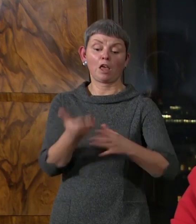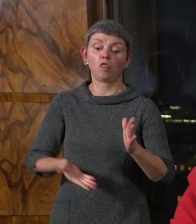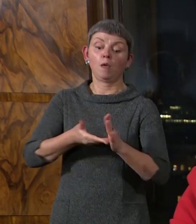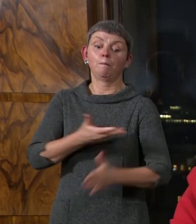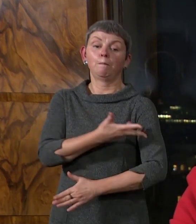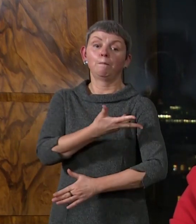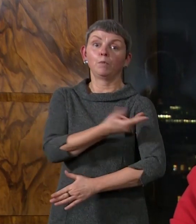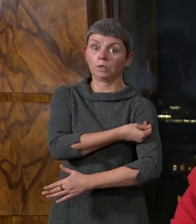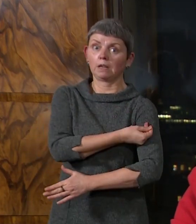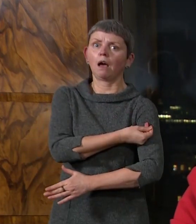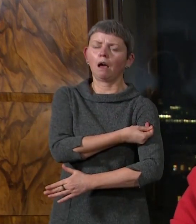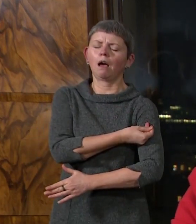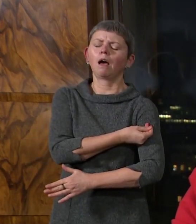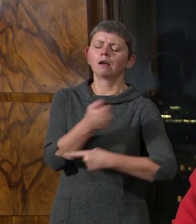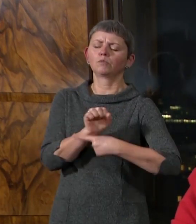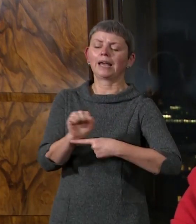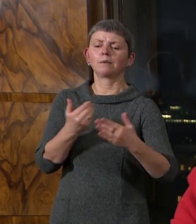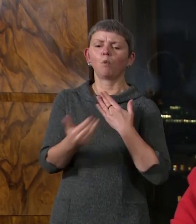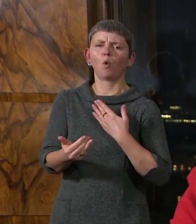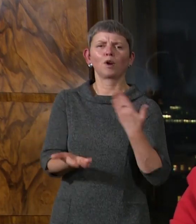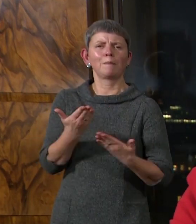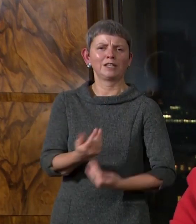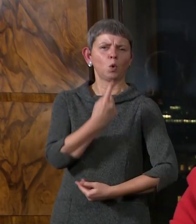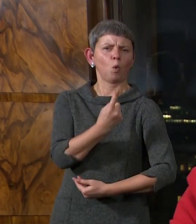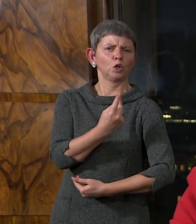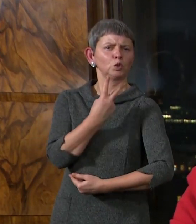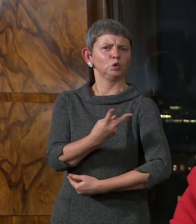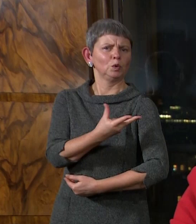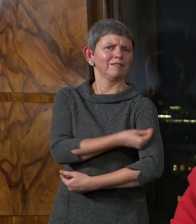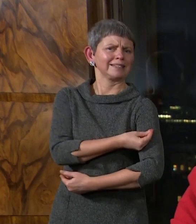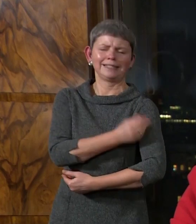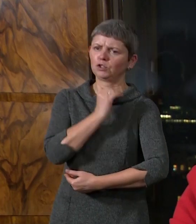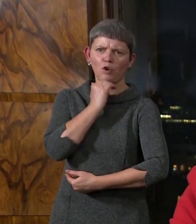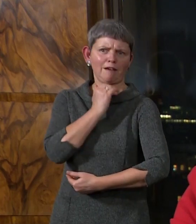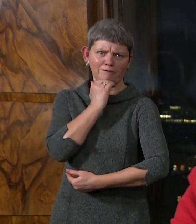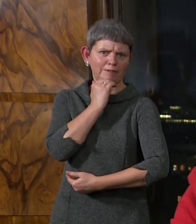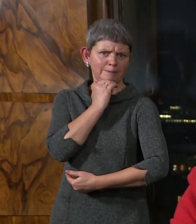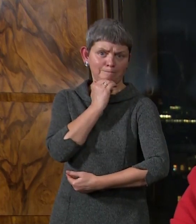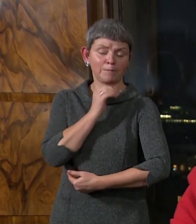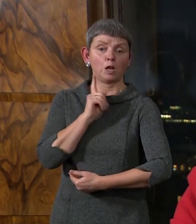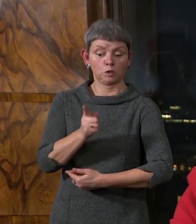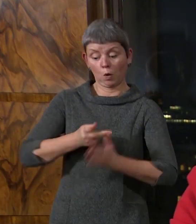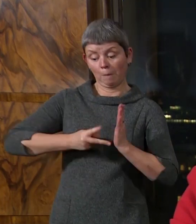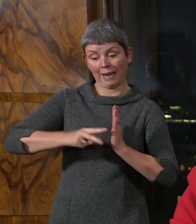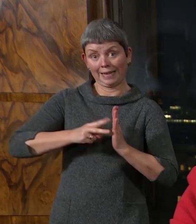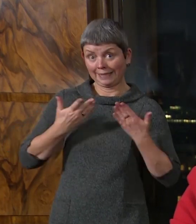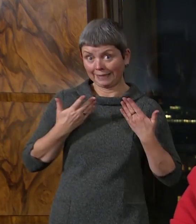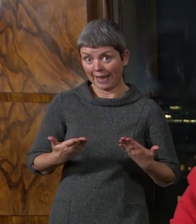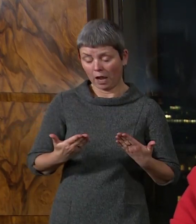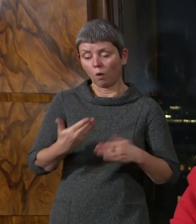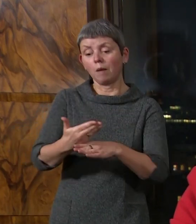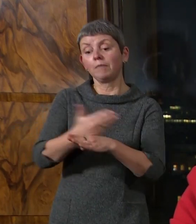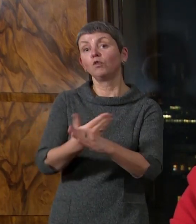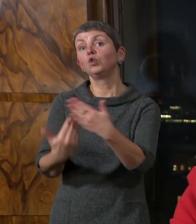much more protection against Omicron than just one or two doses. So our plan is, before New Year, to offer